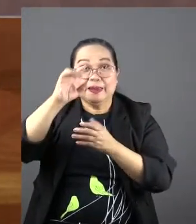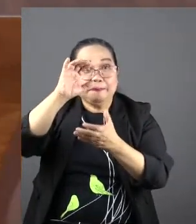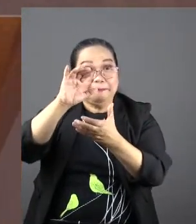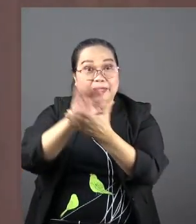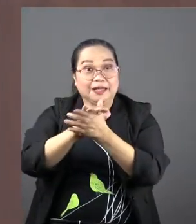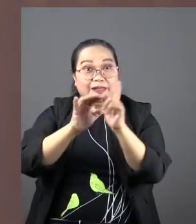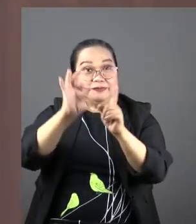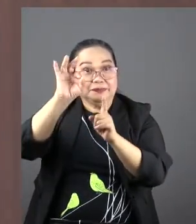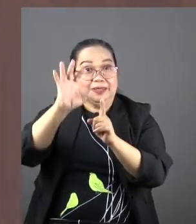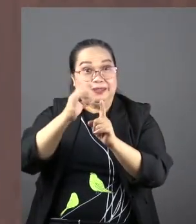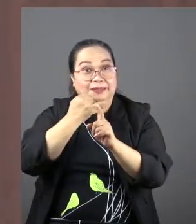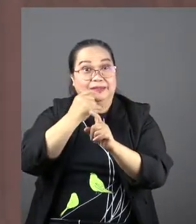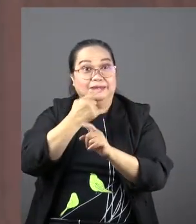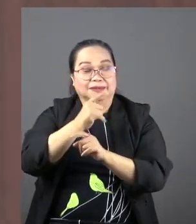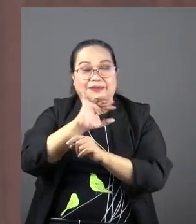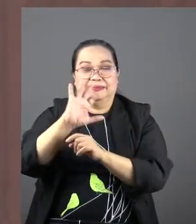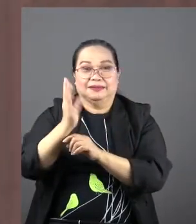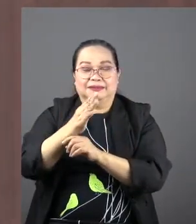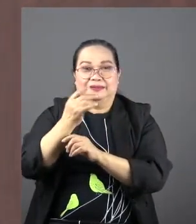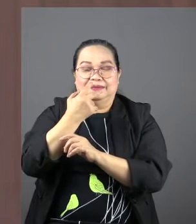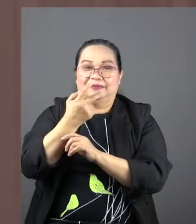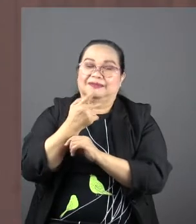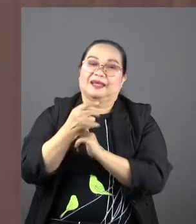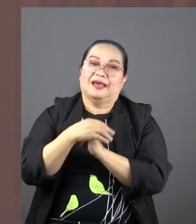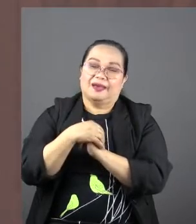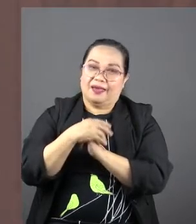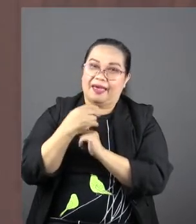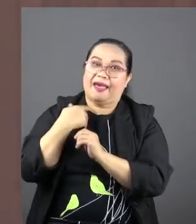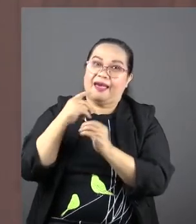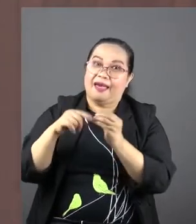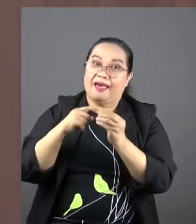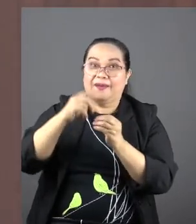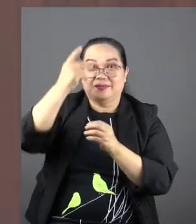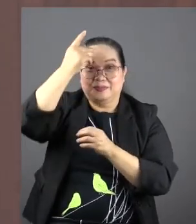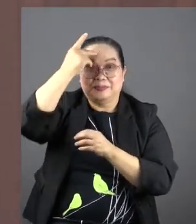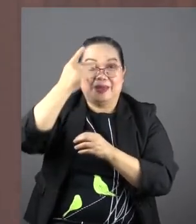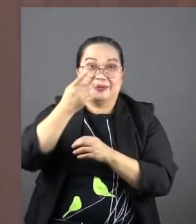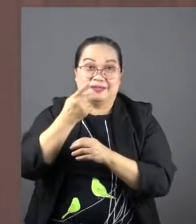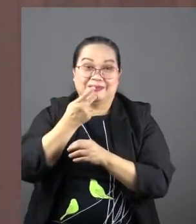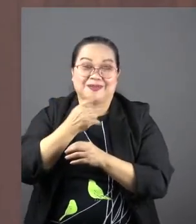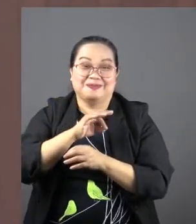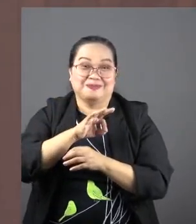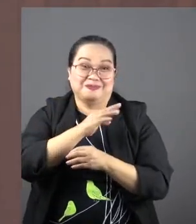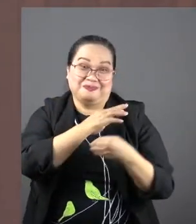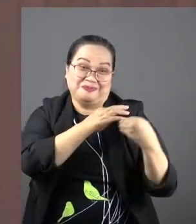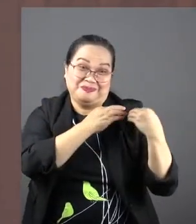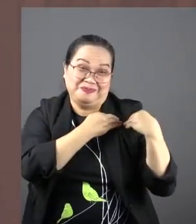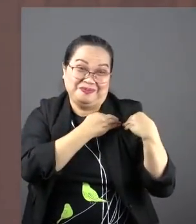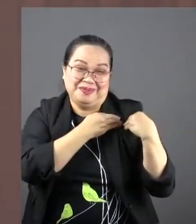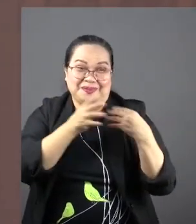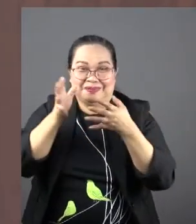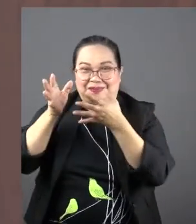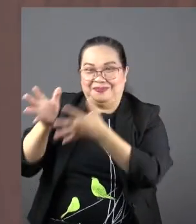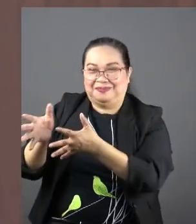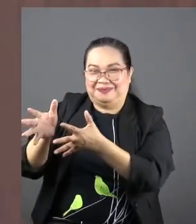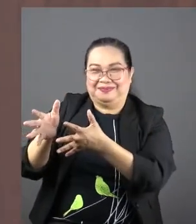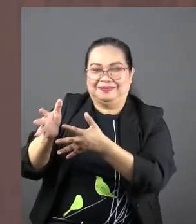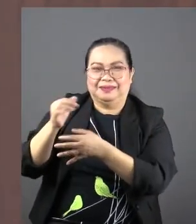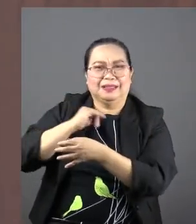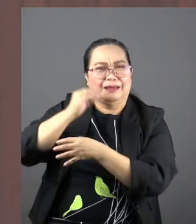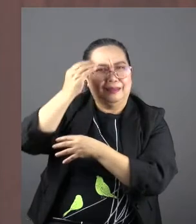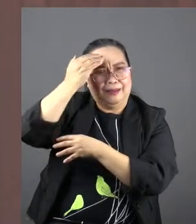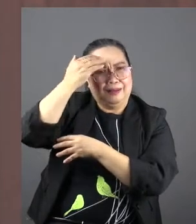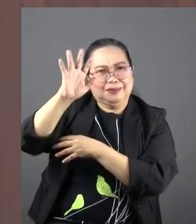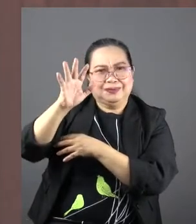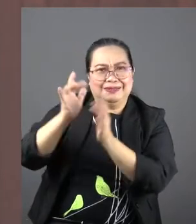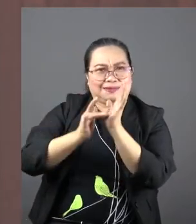you can perhaps have another view, I believe it was their parents' fault that Jesus got left behind. I don't think Jesus was a